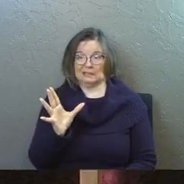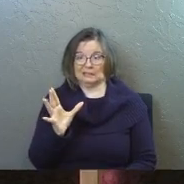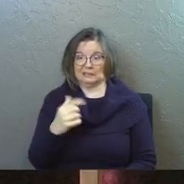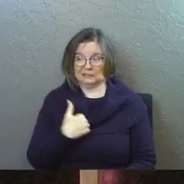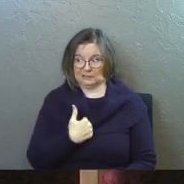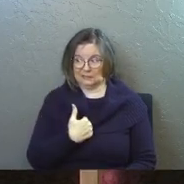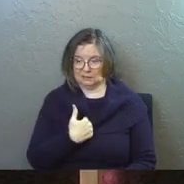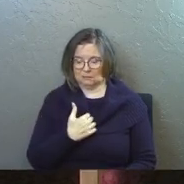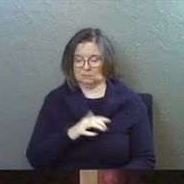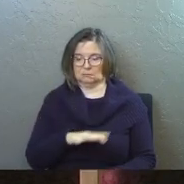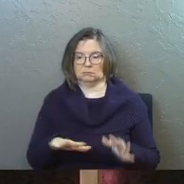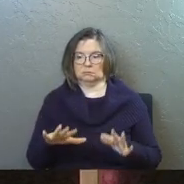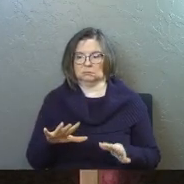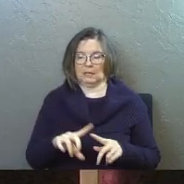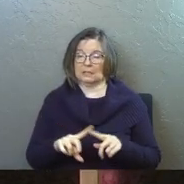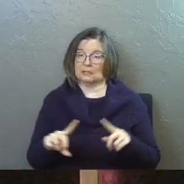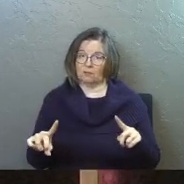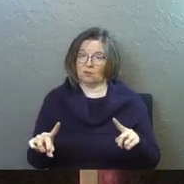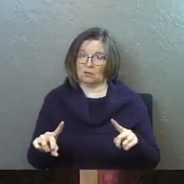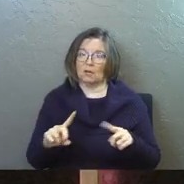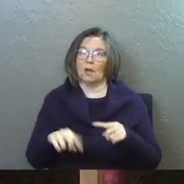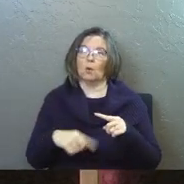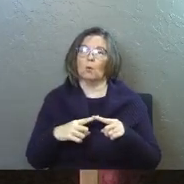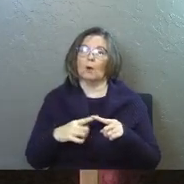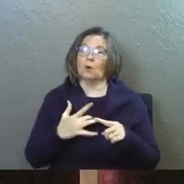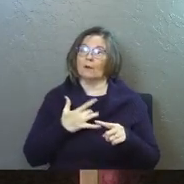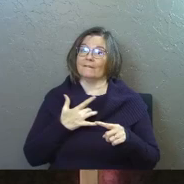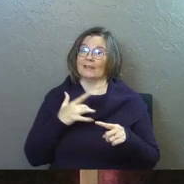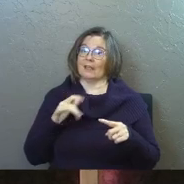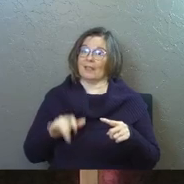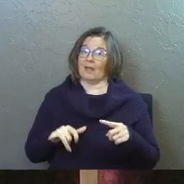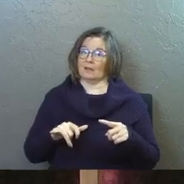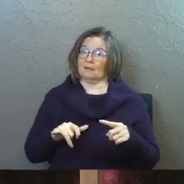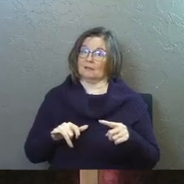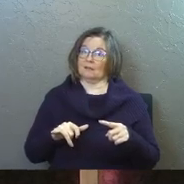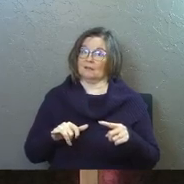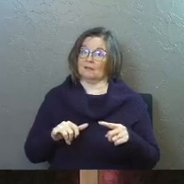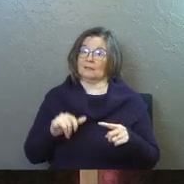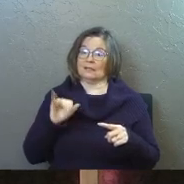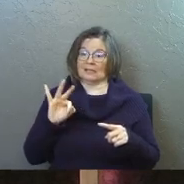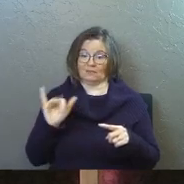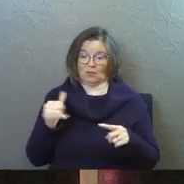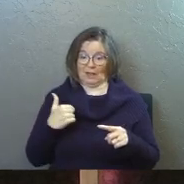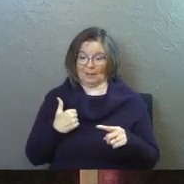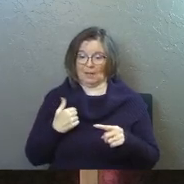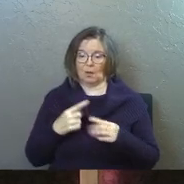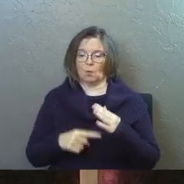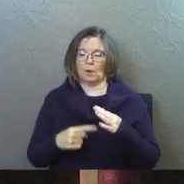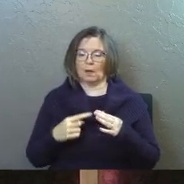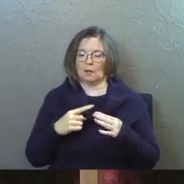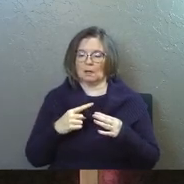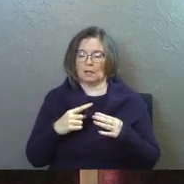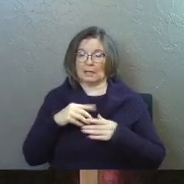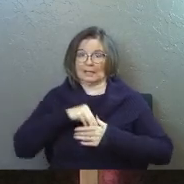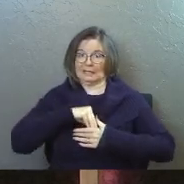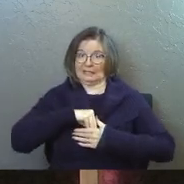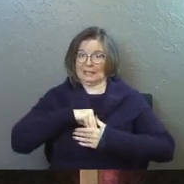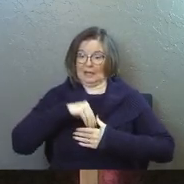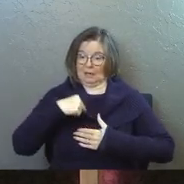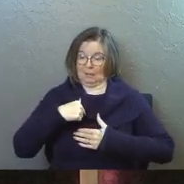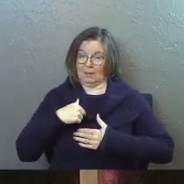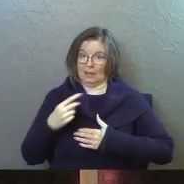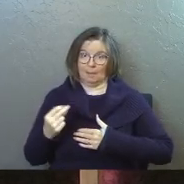And that's different. And when you feel that, if you're like me, what rises up